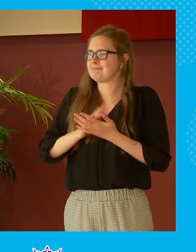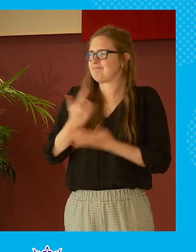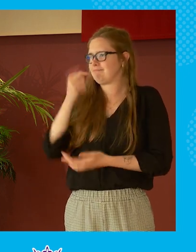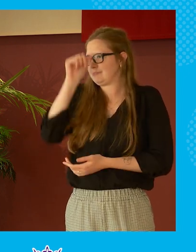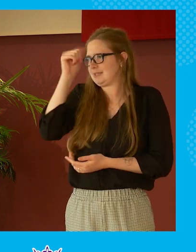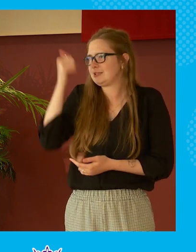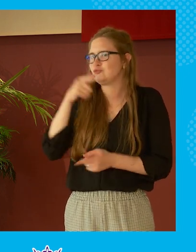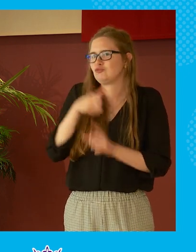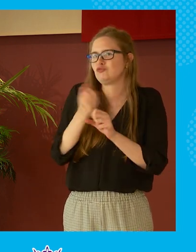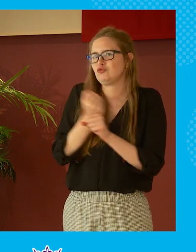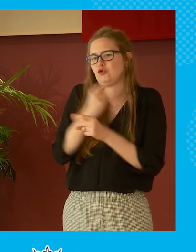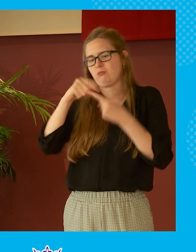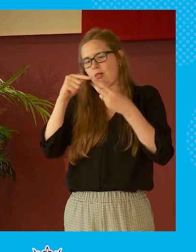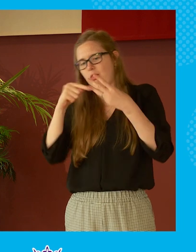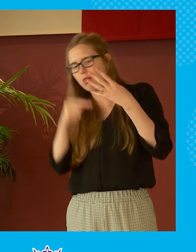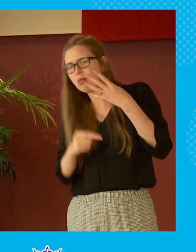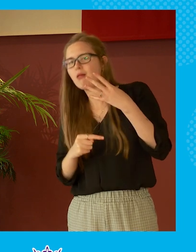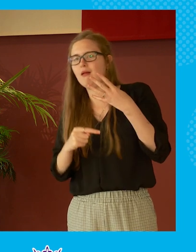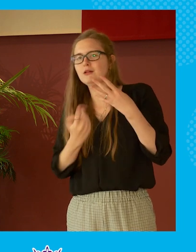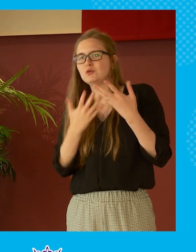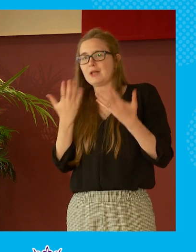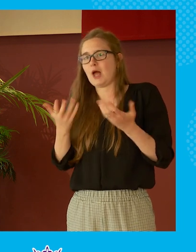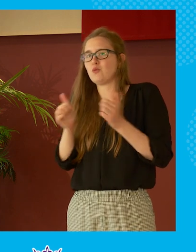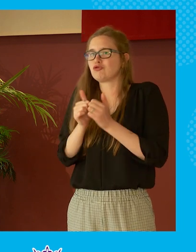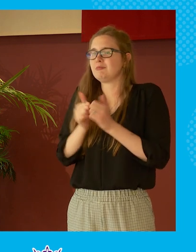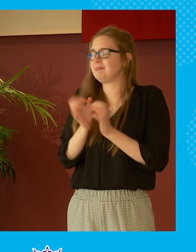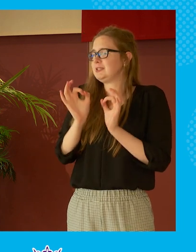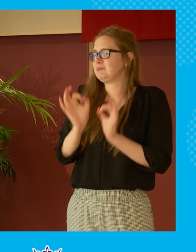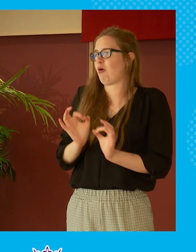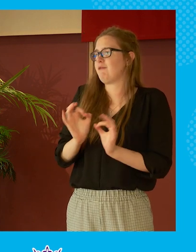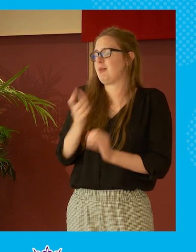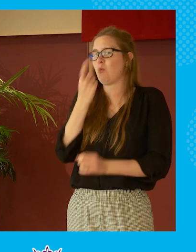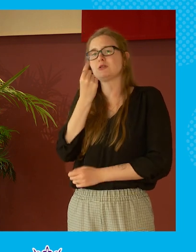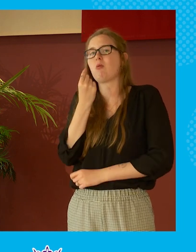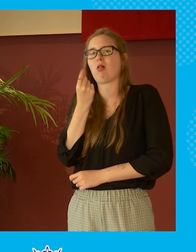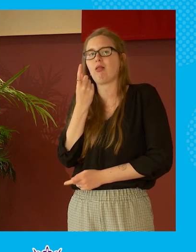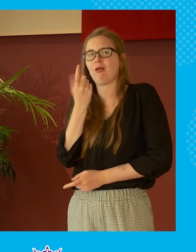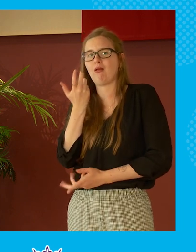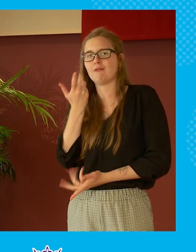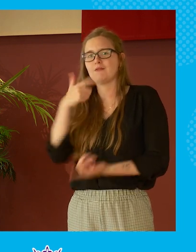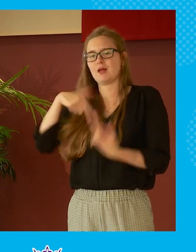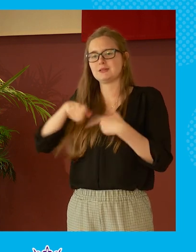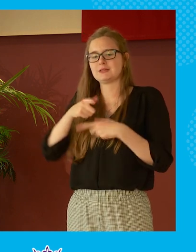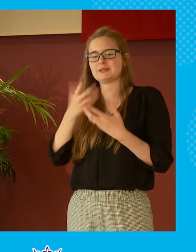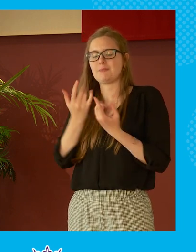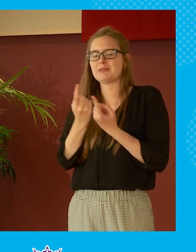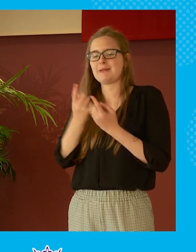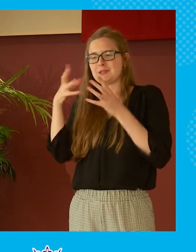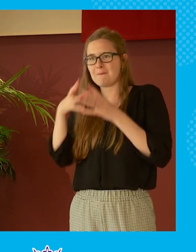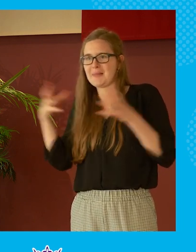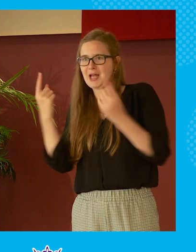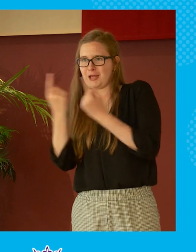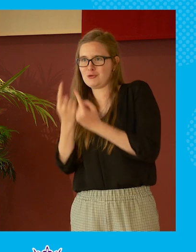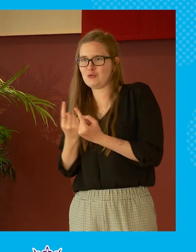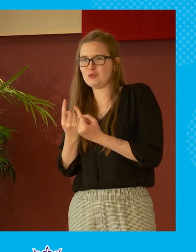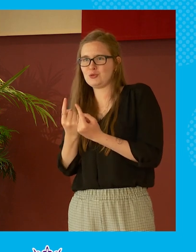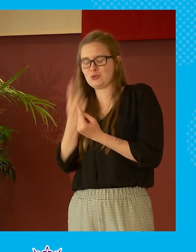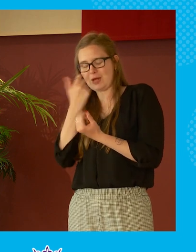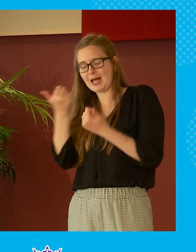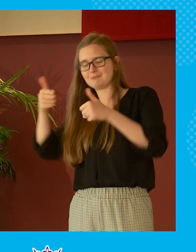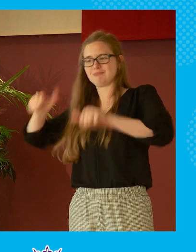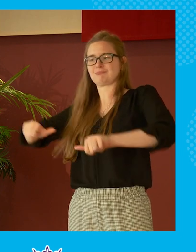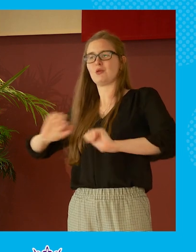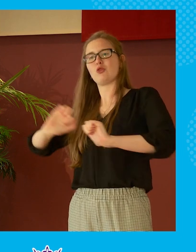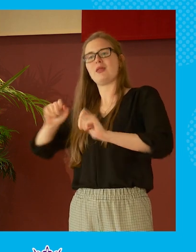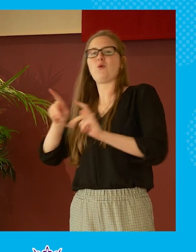um x y or z but you know it is it is perfectly possible and sometimes some of the much bigger issues do manage to get resolved in